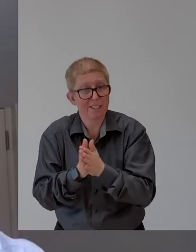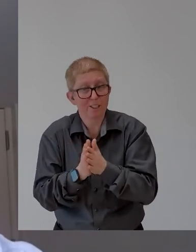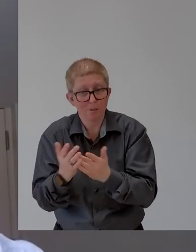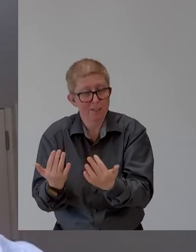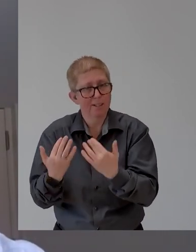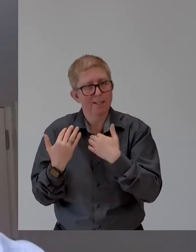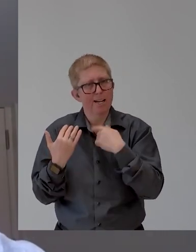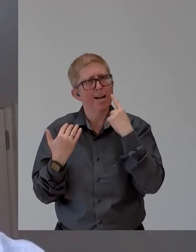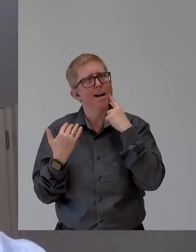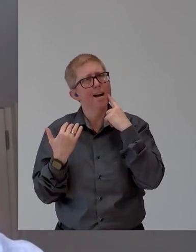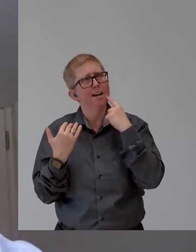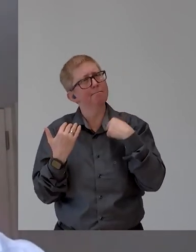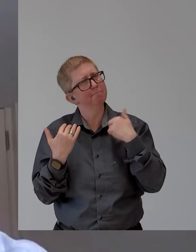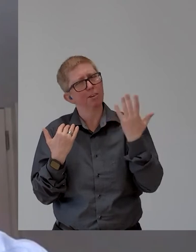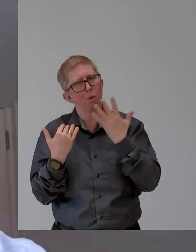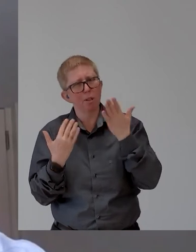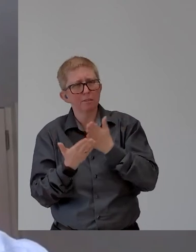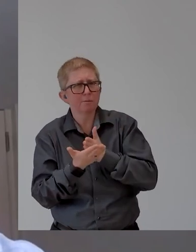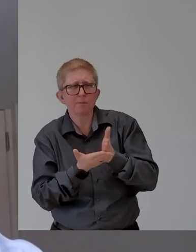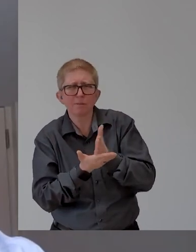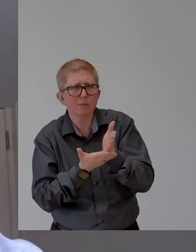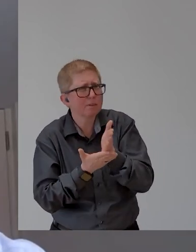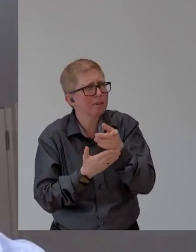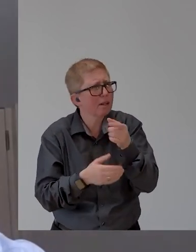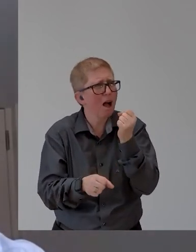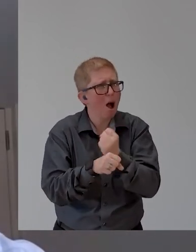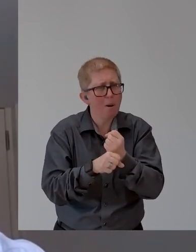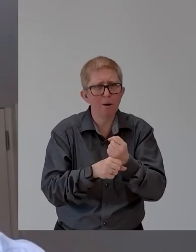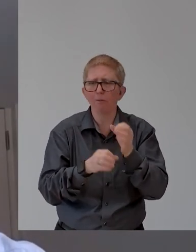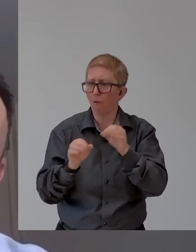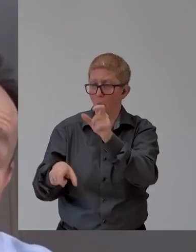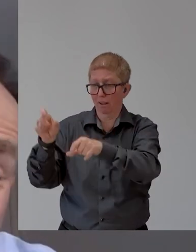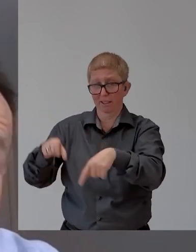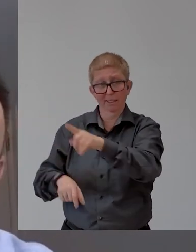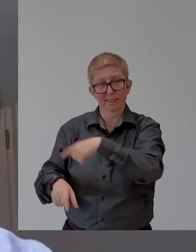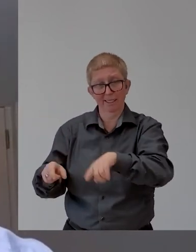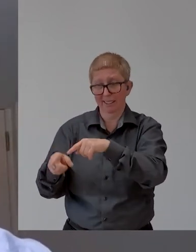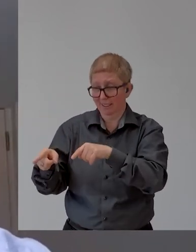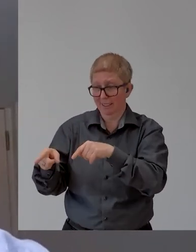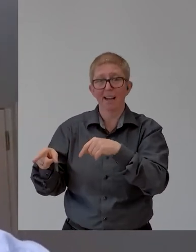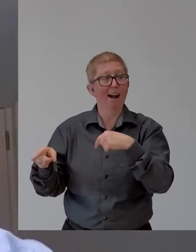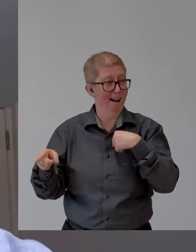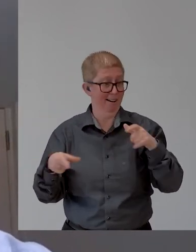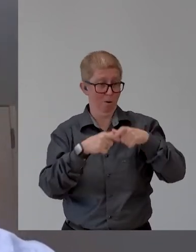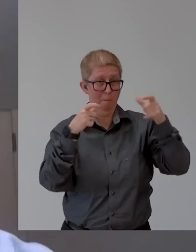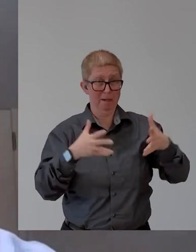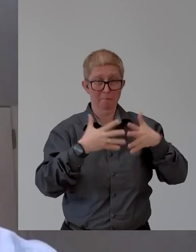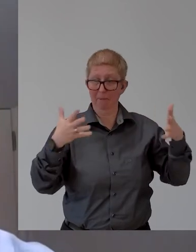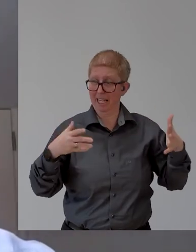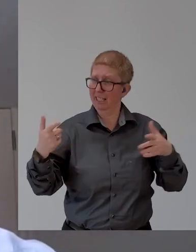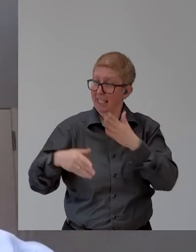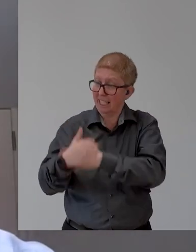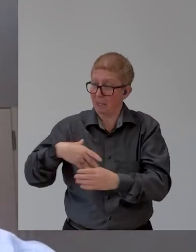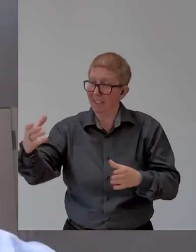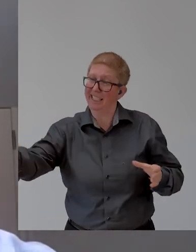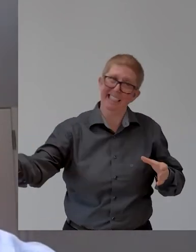help find work for these people and match them with large companies. And so, you know, that, that was where the inspiration for